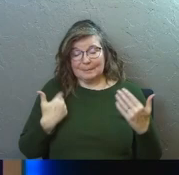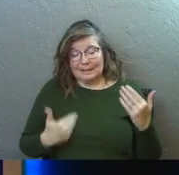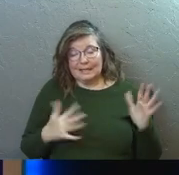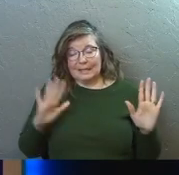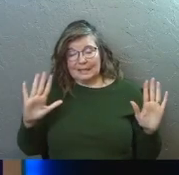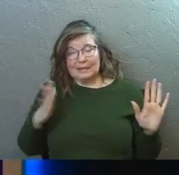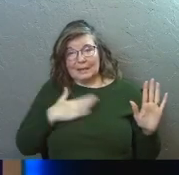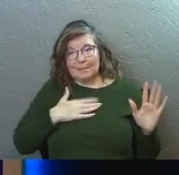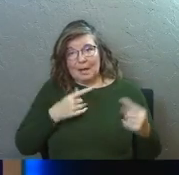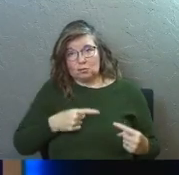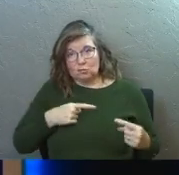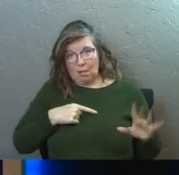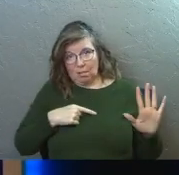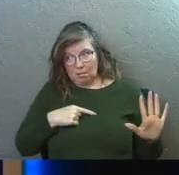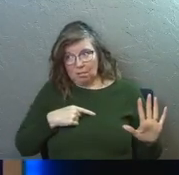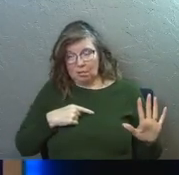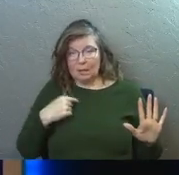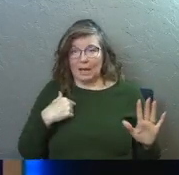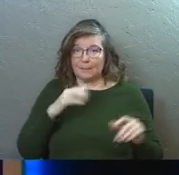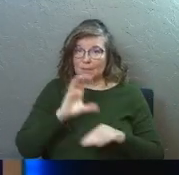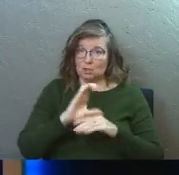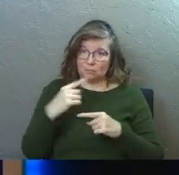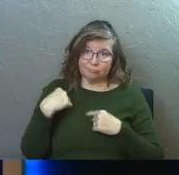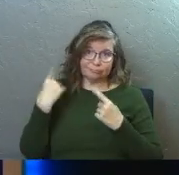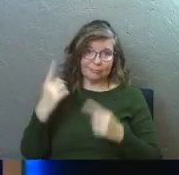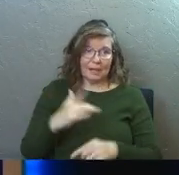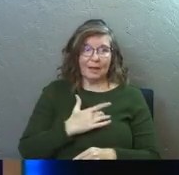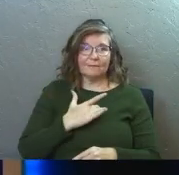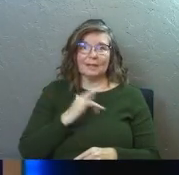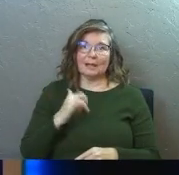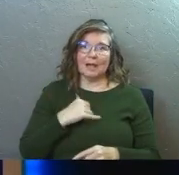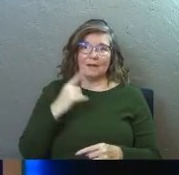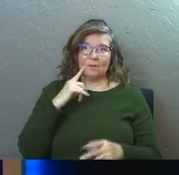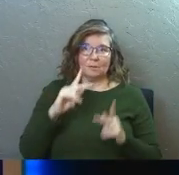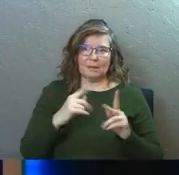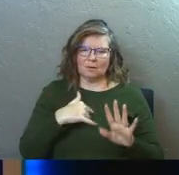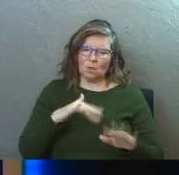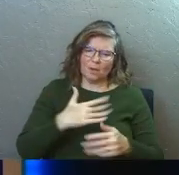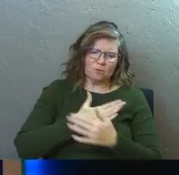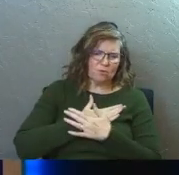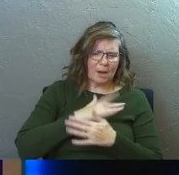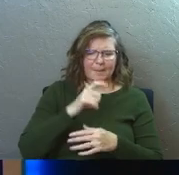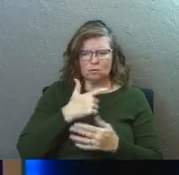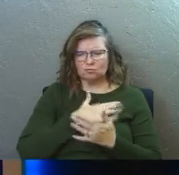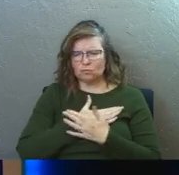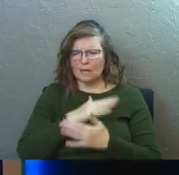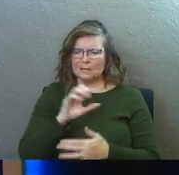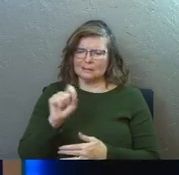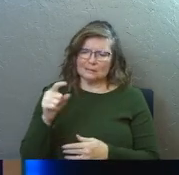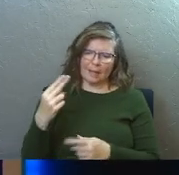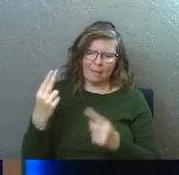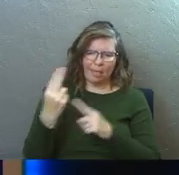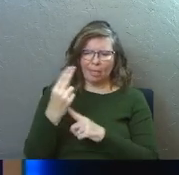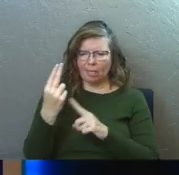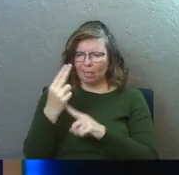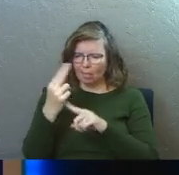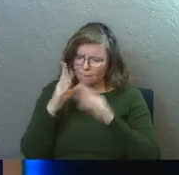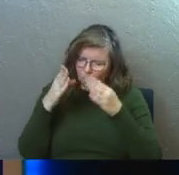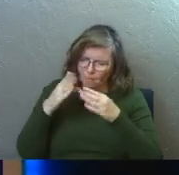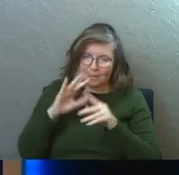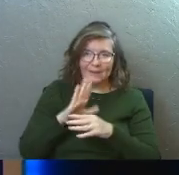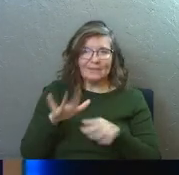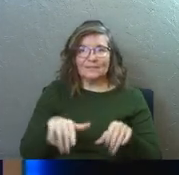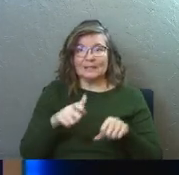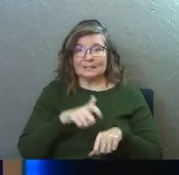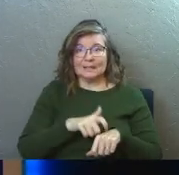me. Like, this is my struggle, okay? Again, I've been in church a while, and I feel like I've heard people say, got to rest, you know, the Sabbath, and I've heard it talked about for years, but